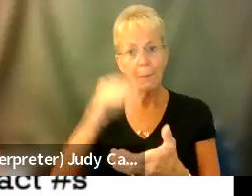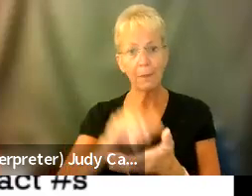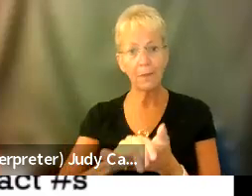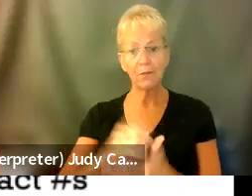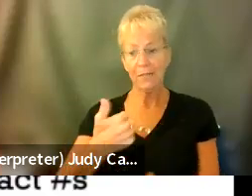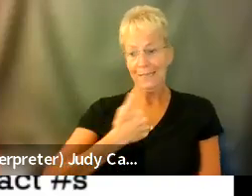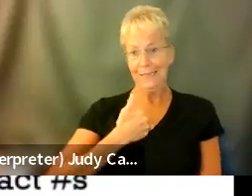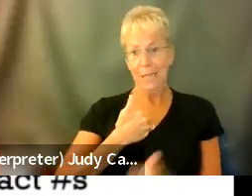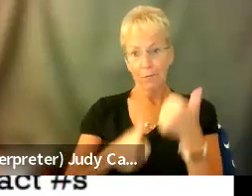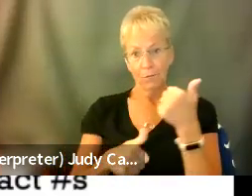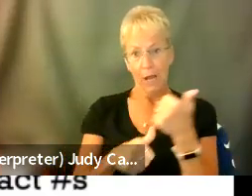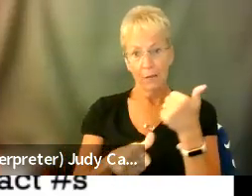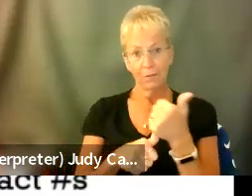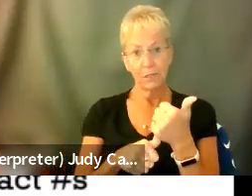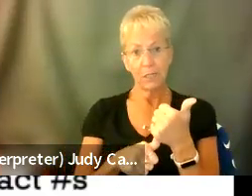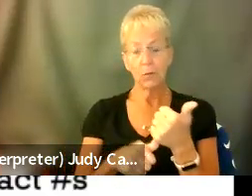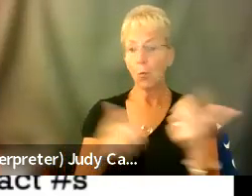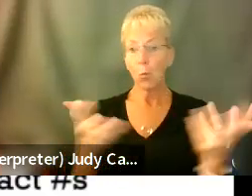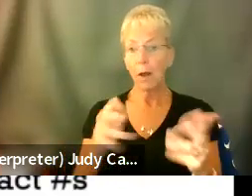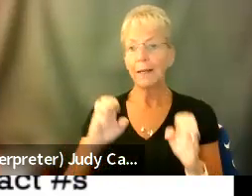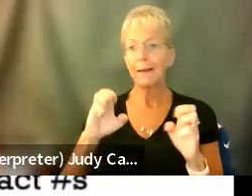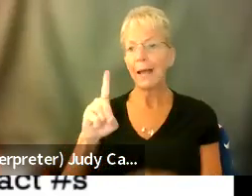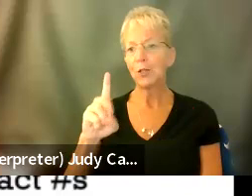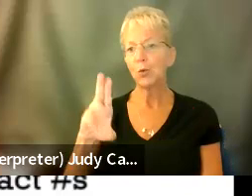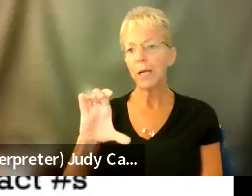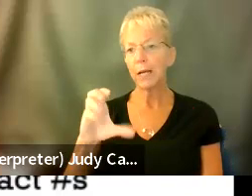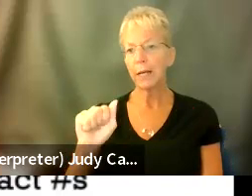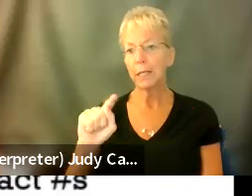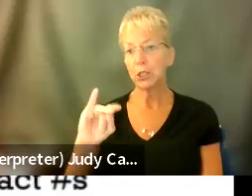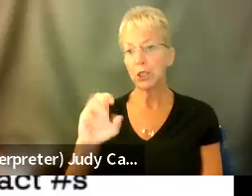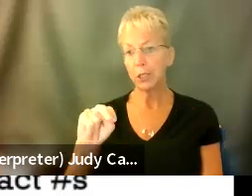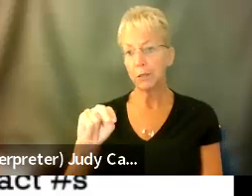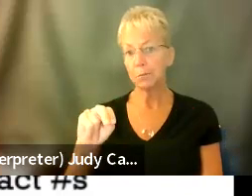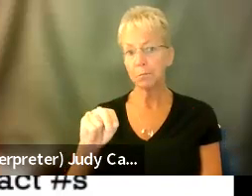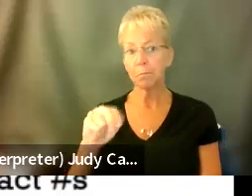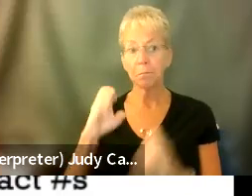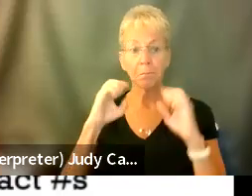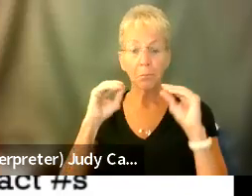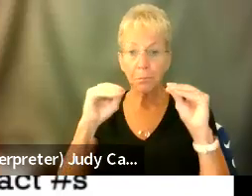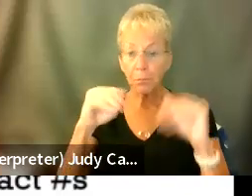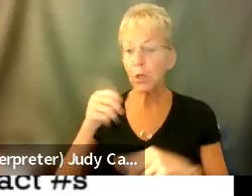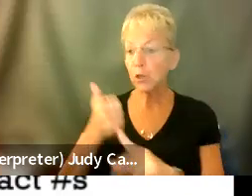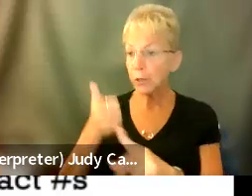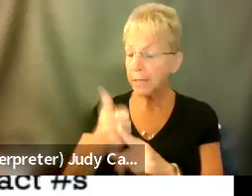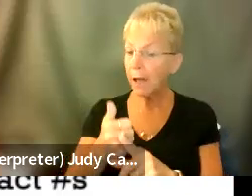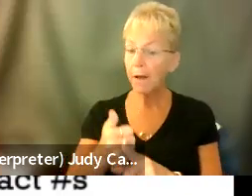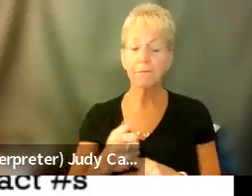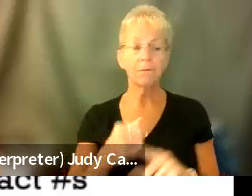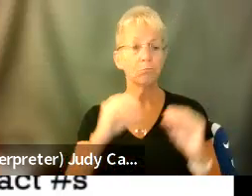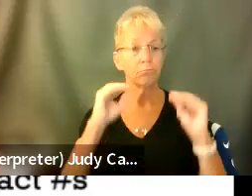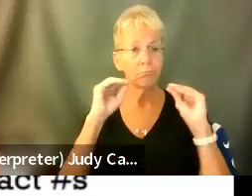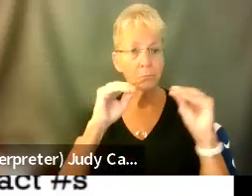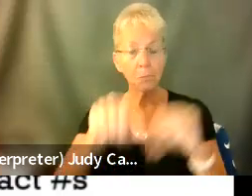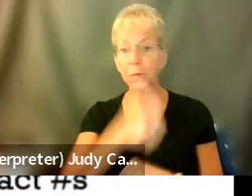advocacy is education. It is about educating yourself. It is about educating